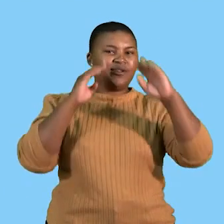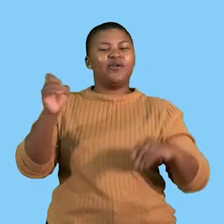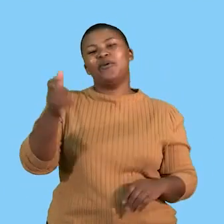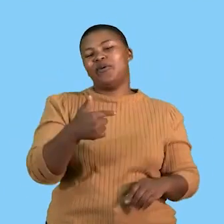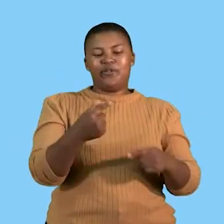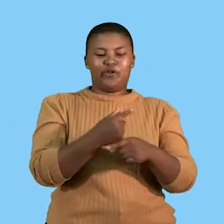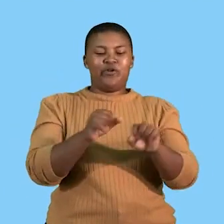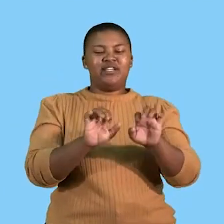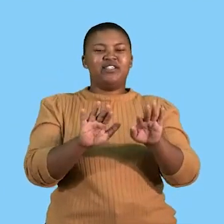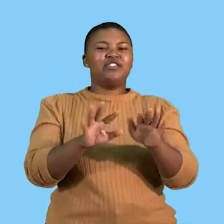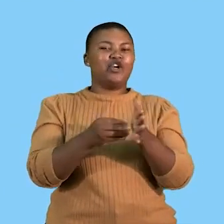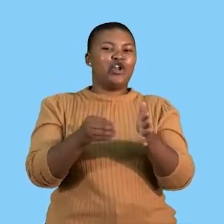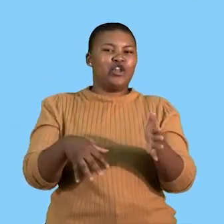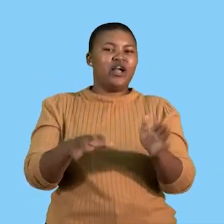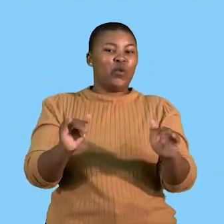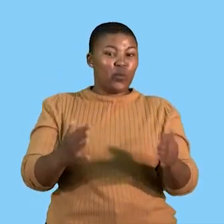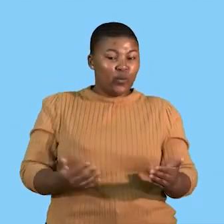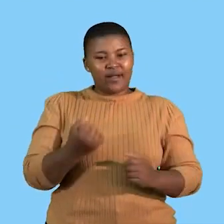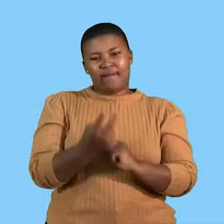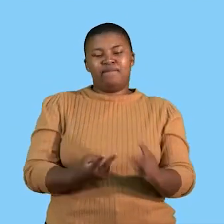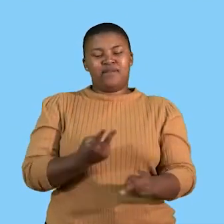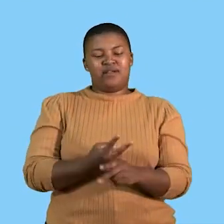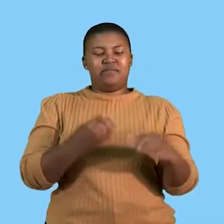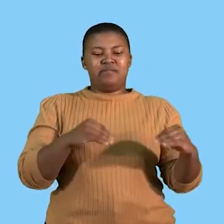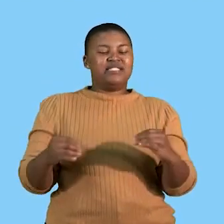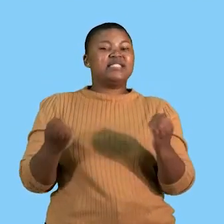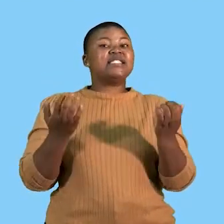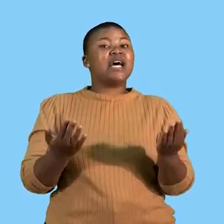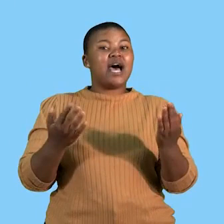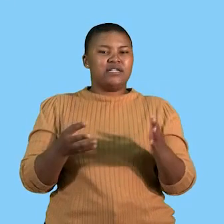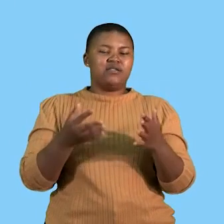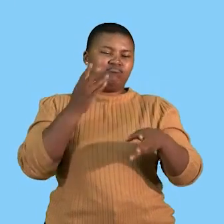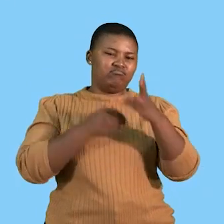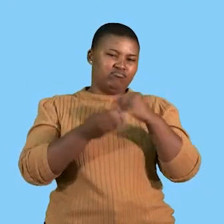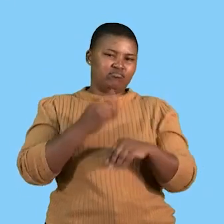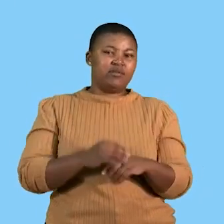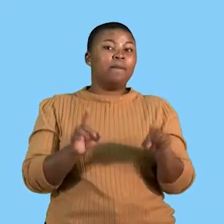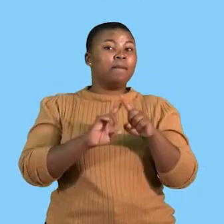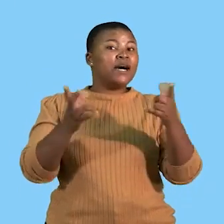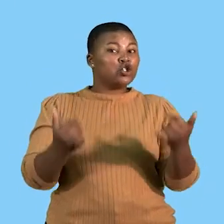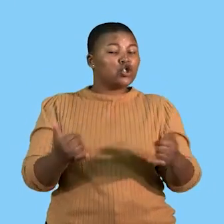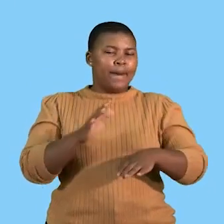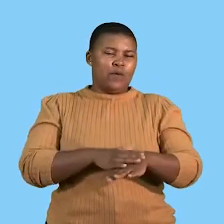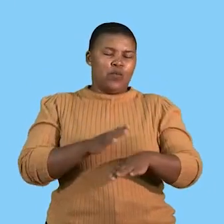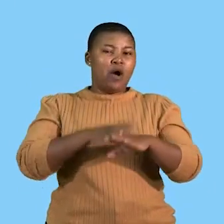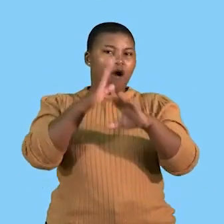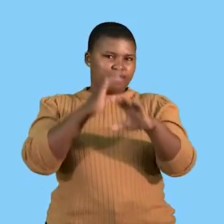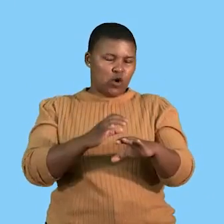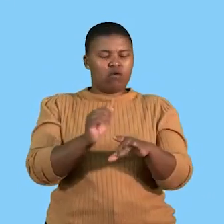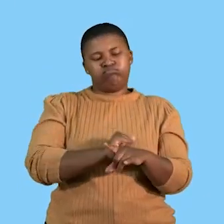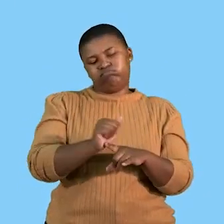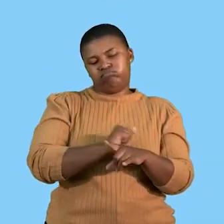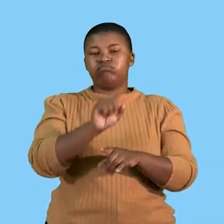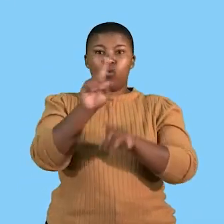Hello all our grade 10 learners and welcome to this business studies lesson where we will be taking a closer